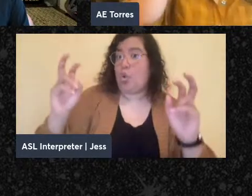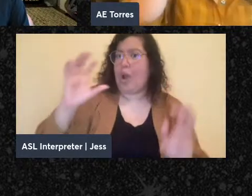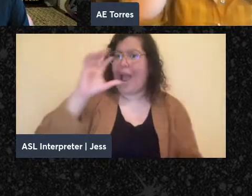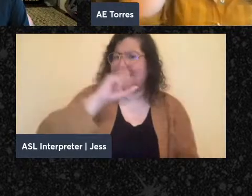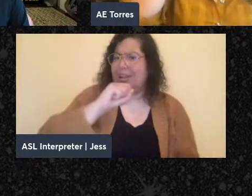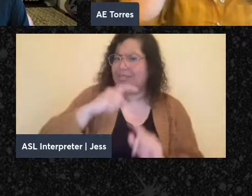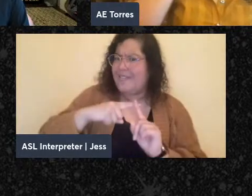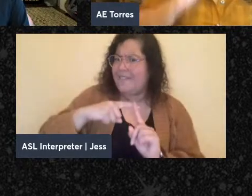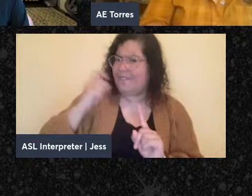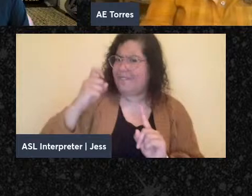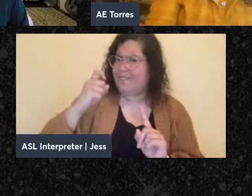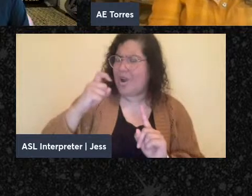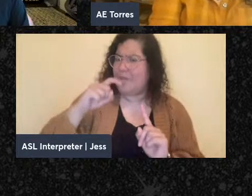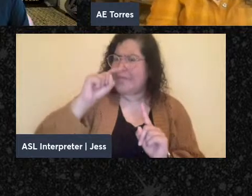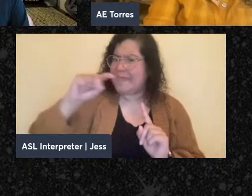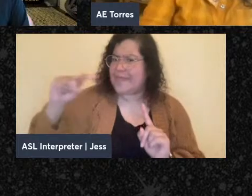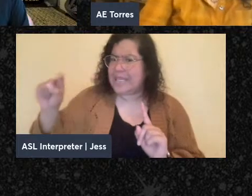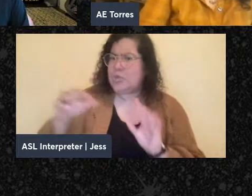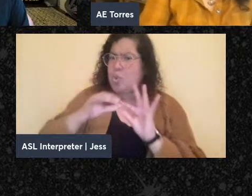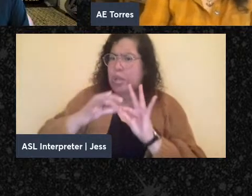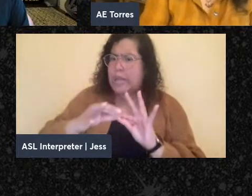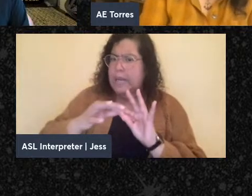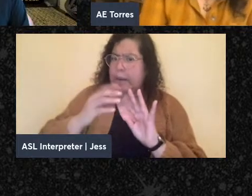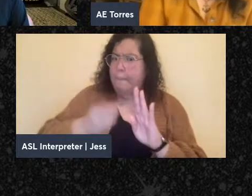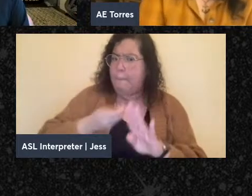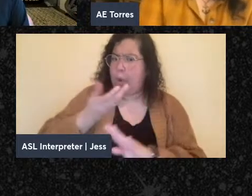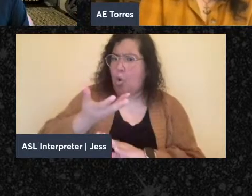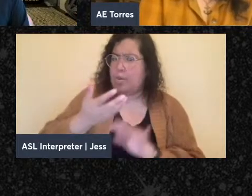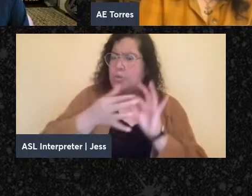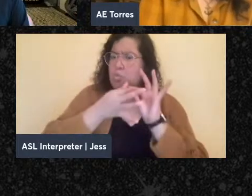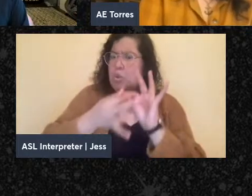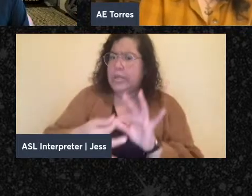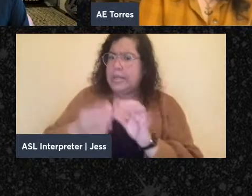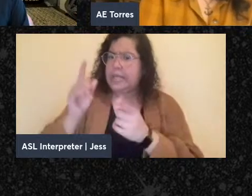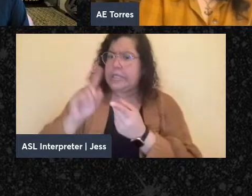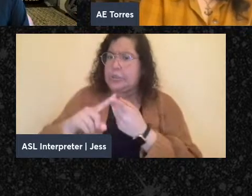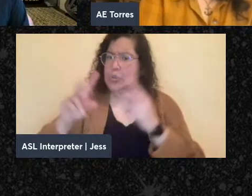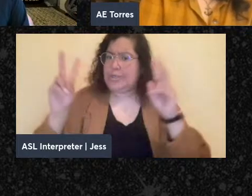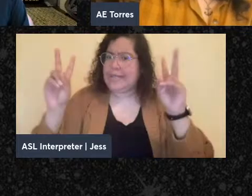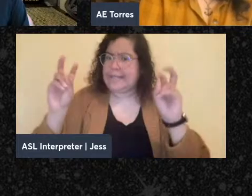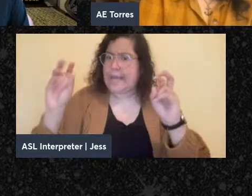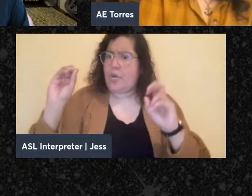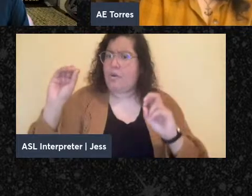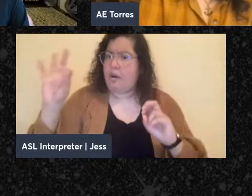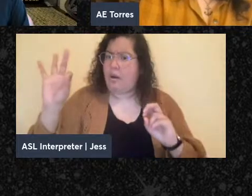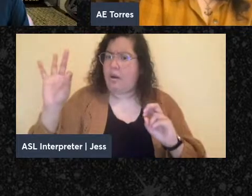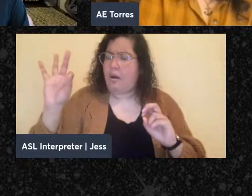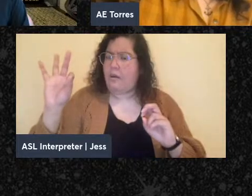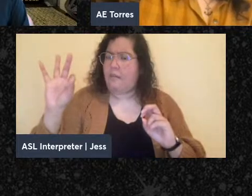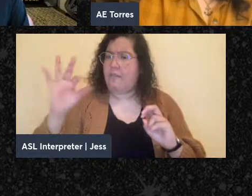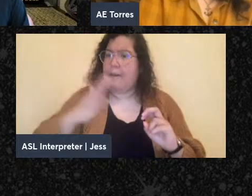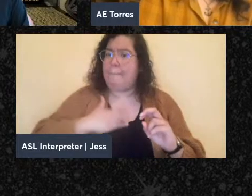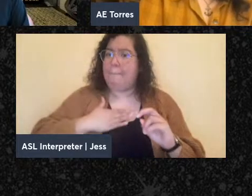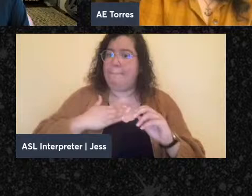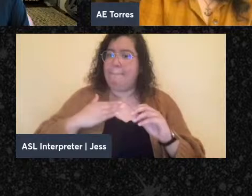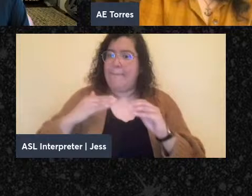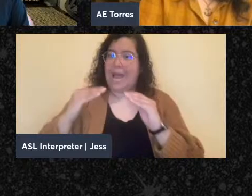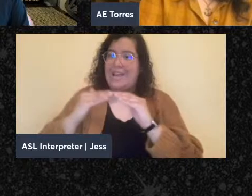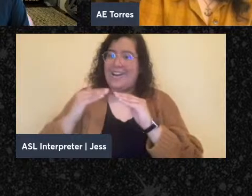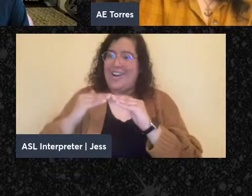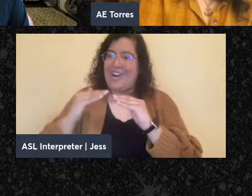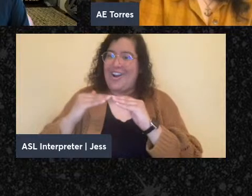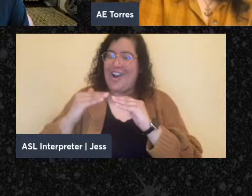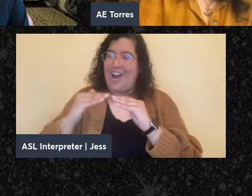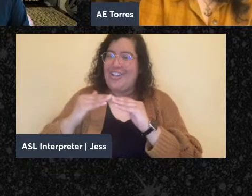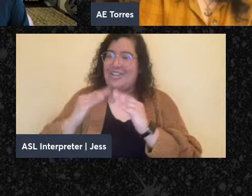from these related poems that is related to the title of my colleague Manuday Muradian's book, The Ground